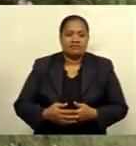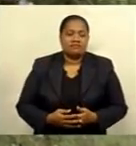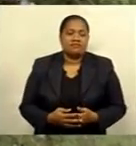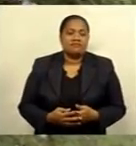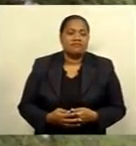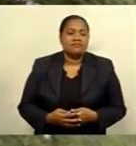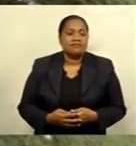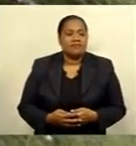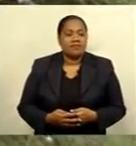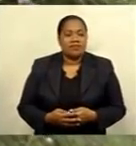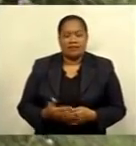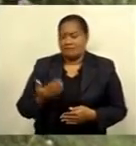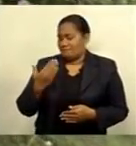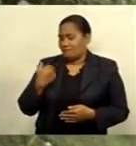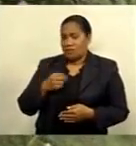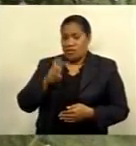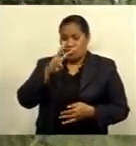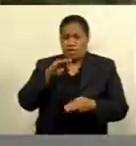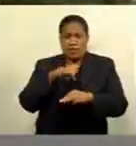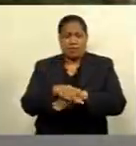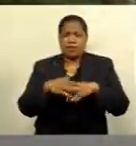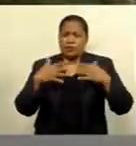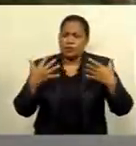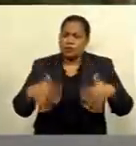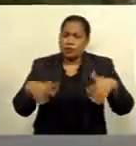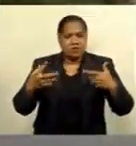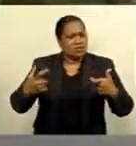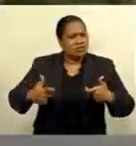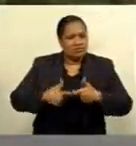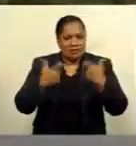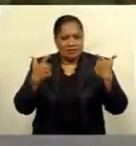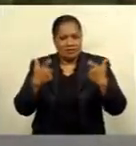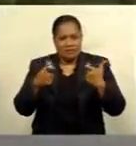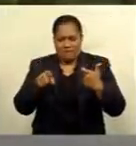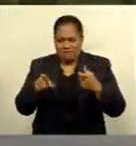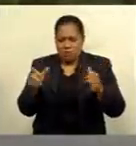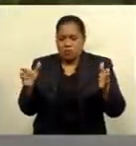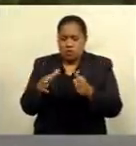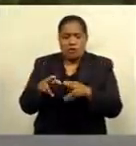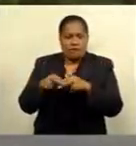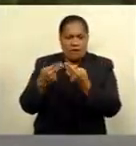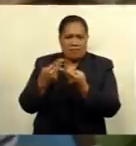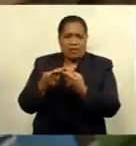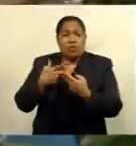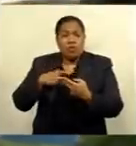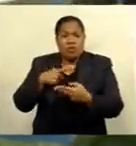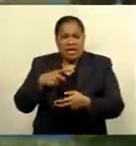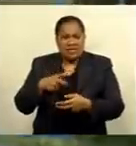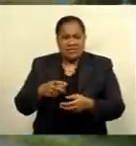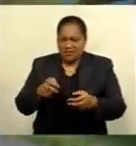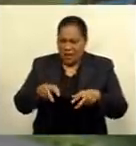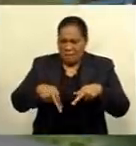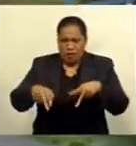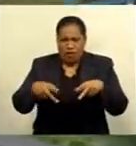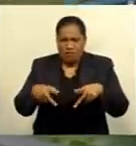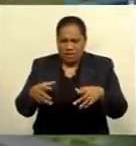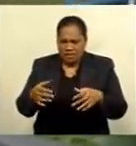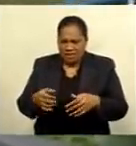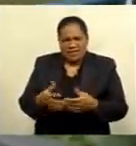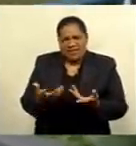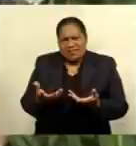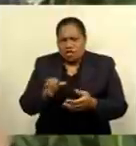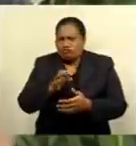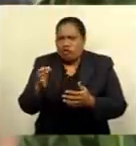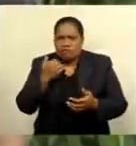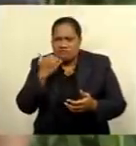The past three months have been a challenge for this small, neat family. Limited movement halted most of their commercial